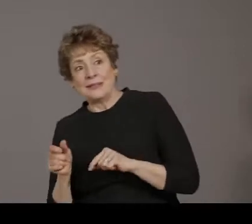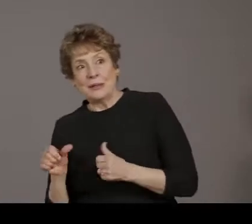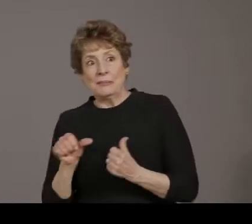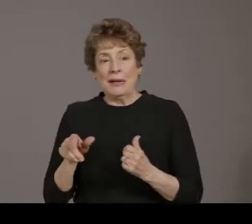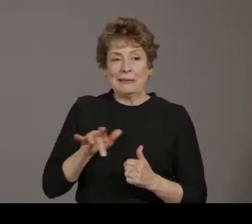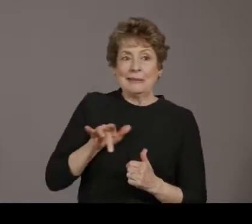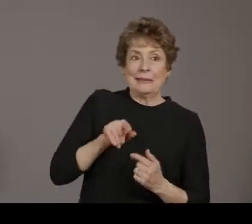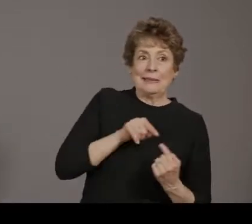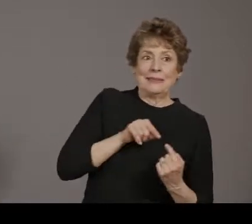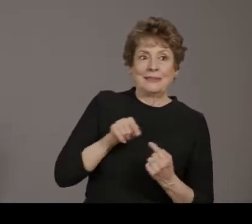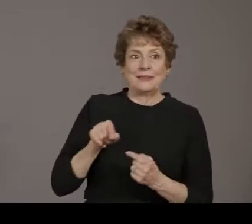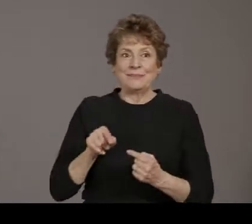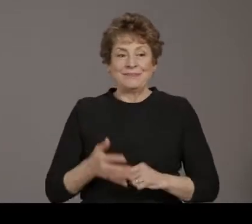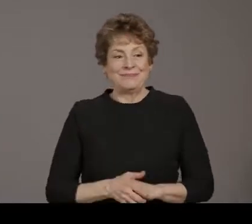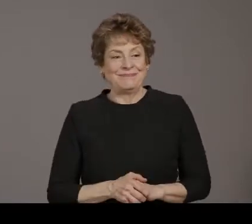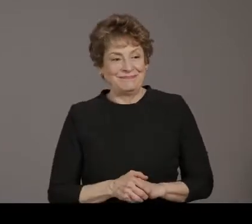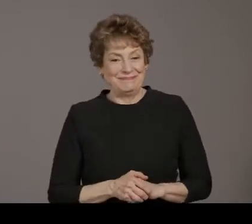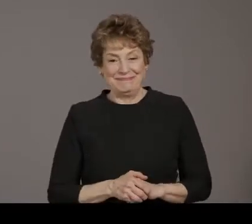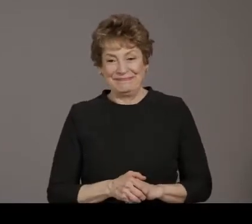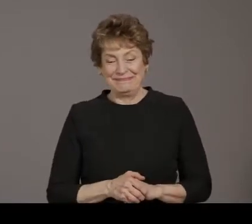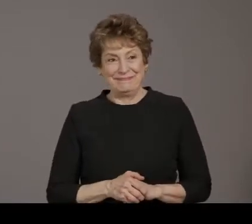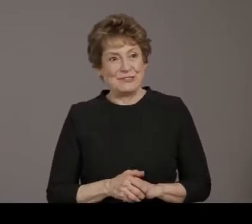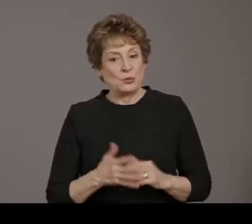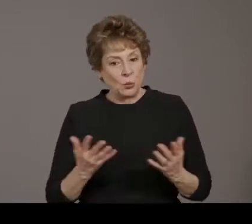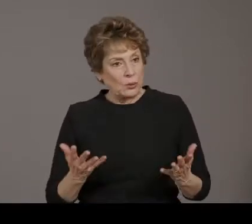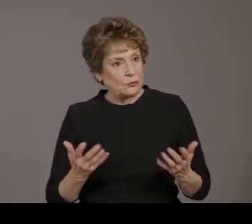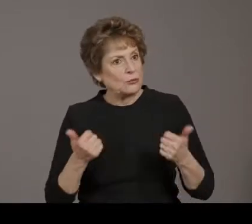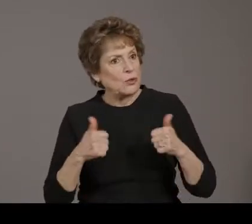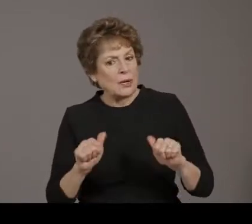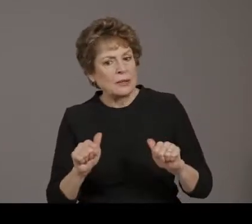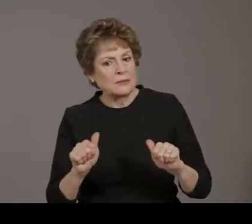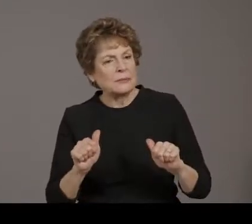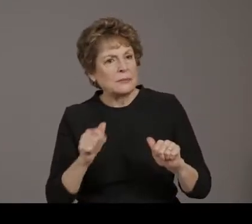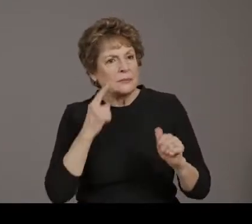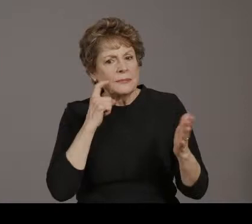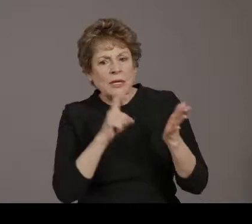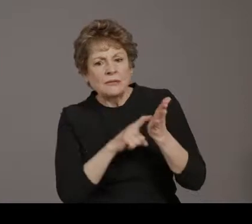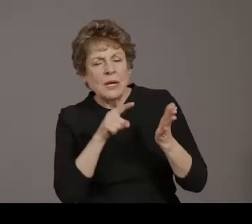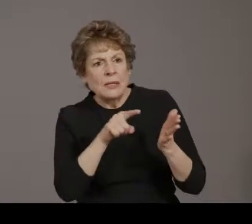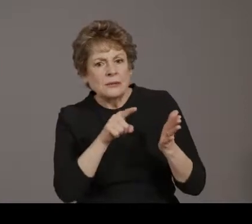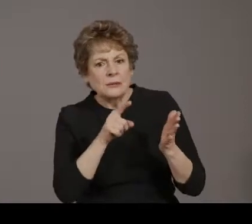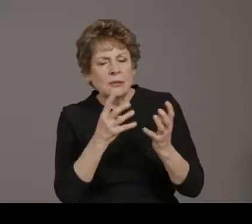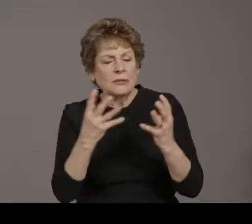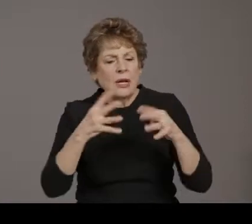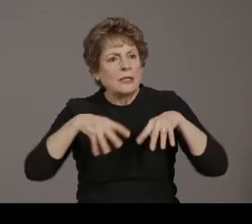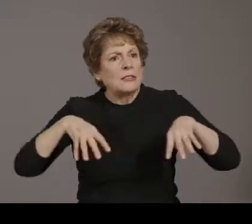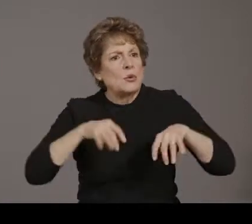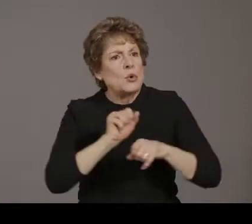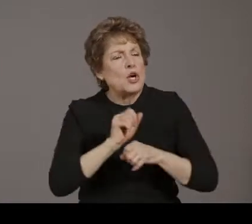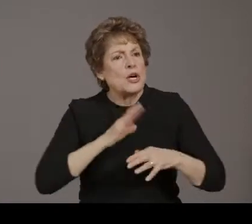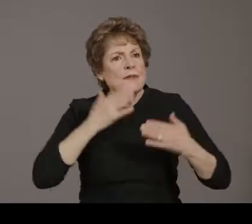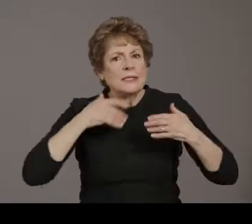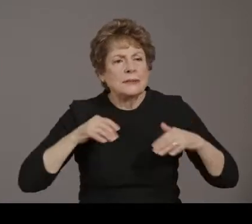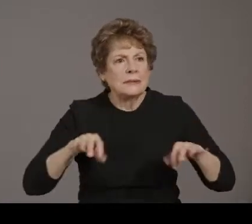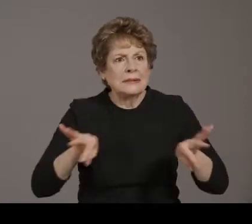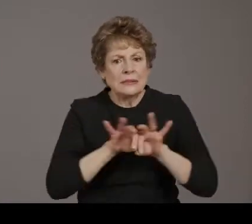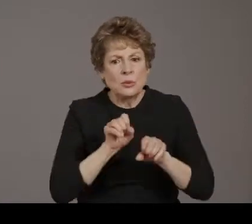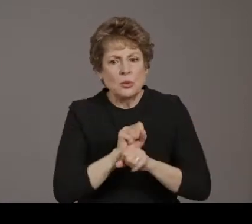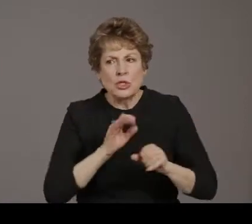And then again, trying to identify those frontline essential workers who are willing to step up and take the vaccine.